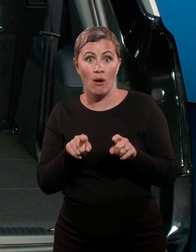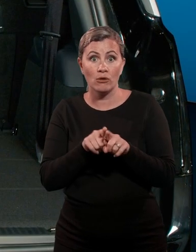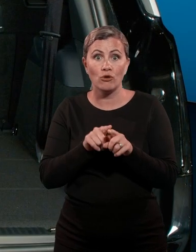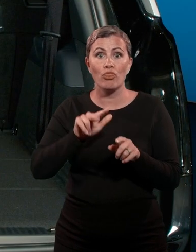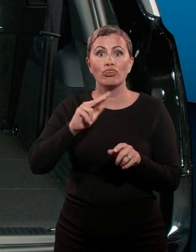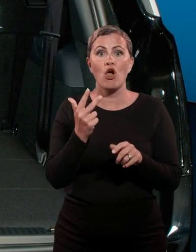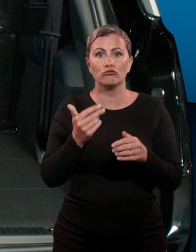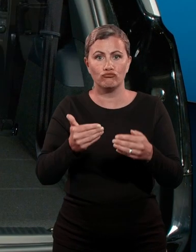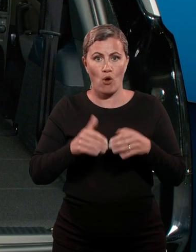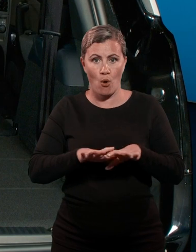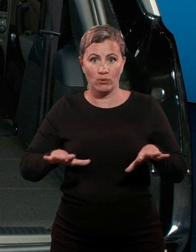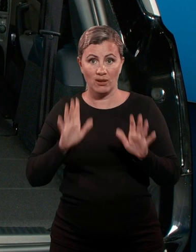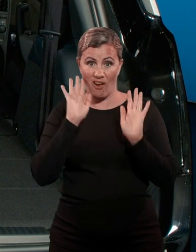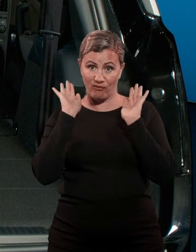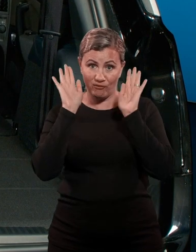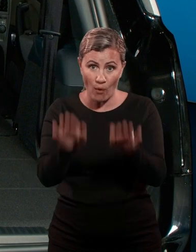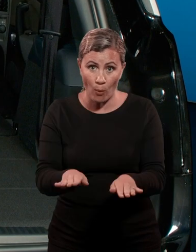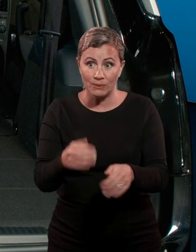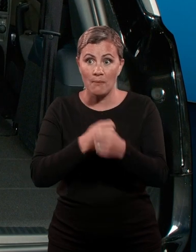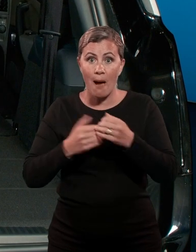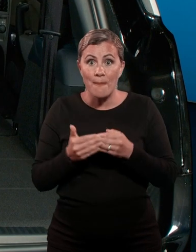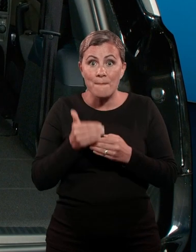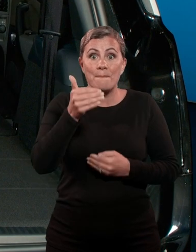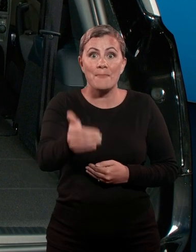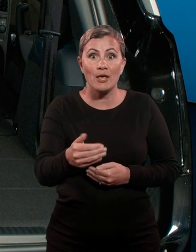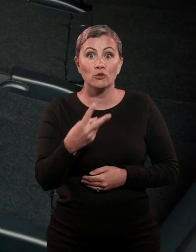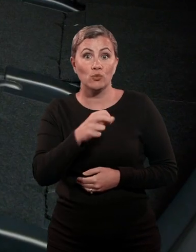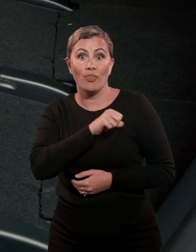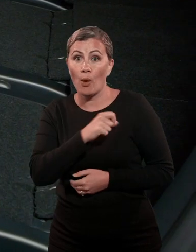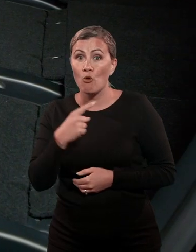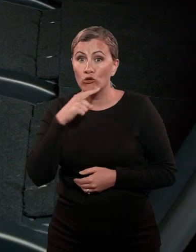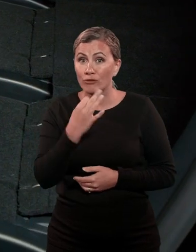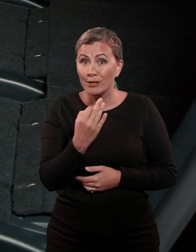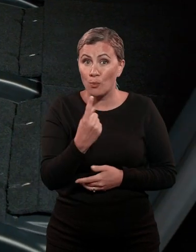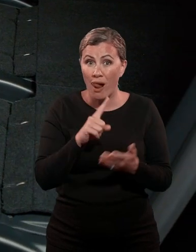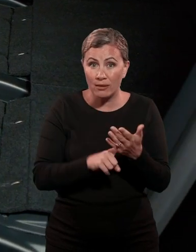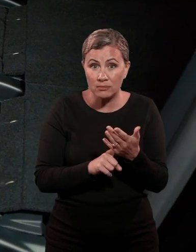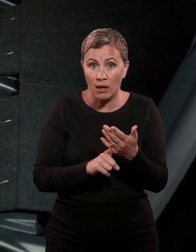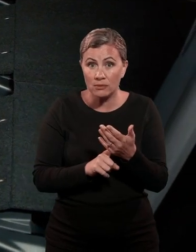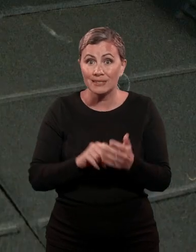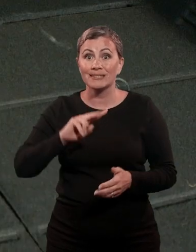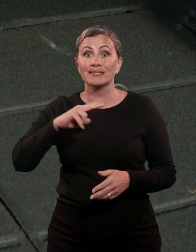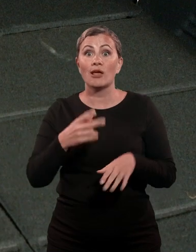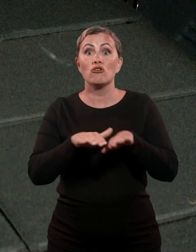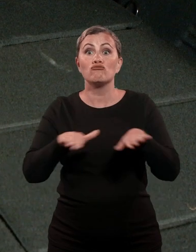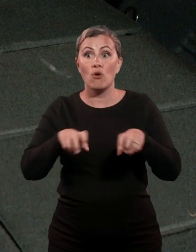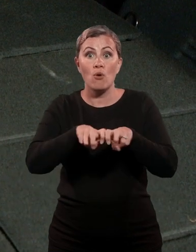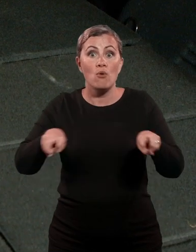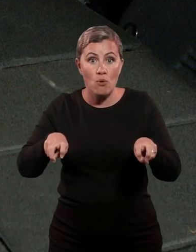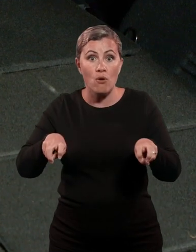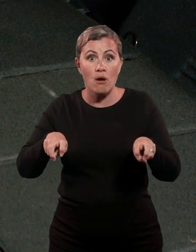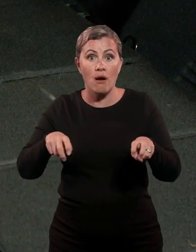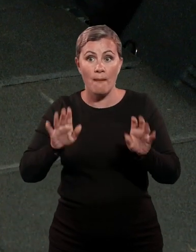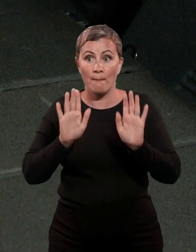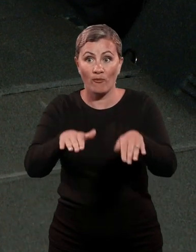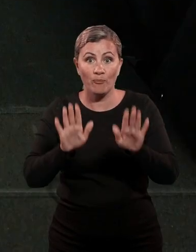of seats are folded flat, increasing to a massive 2,181 litres when the second row rear seats are moved forward and